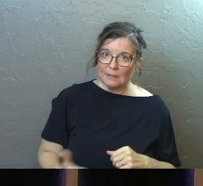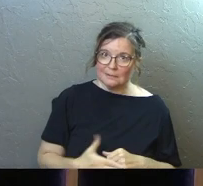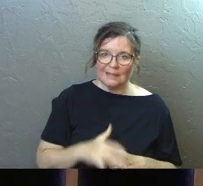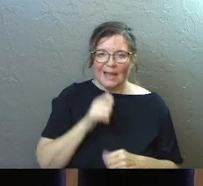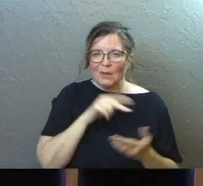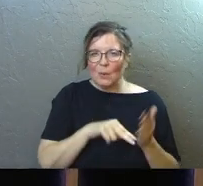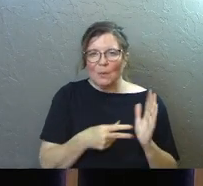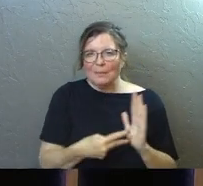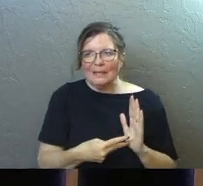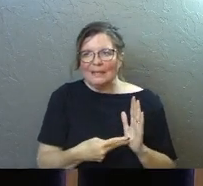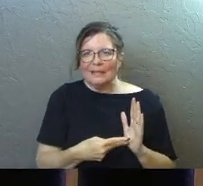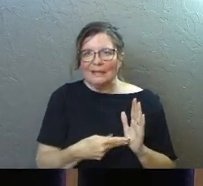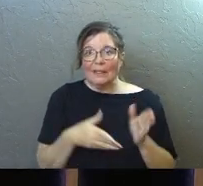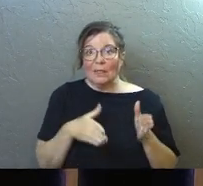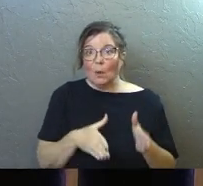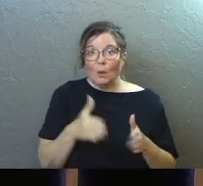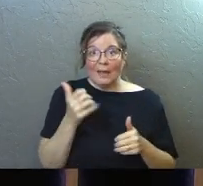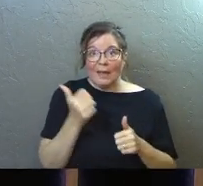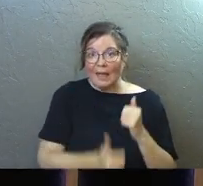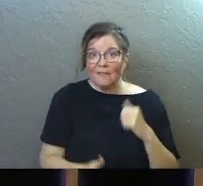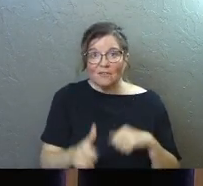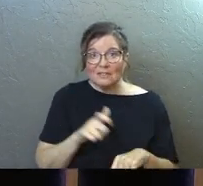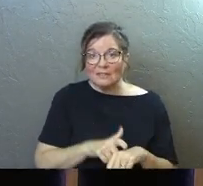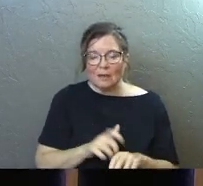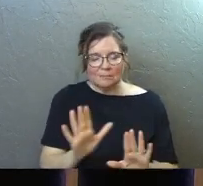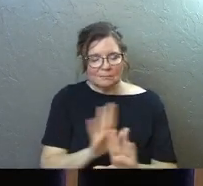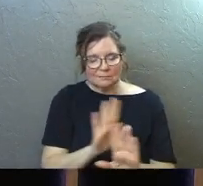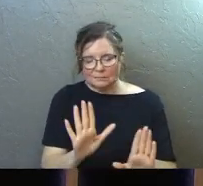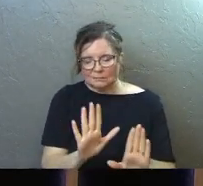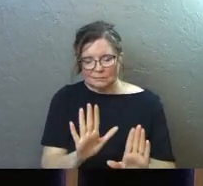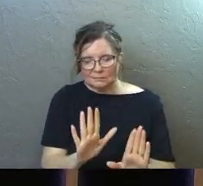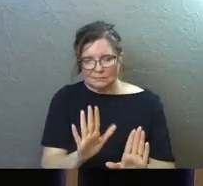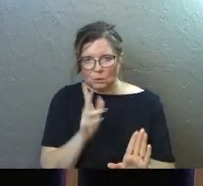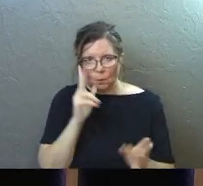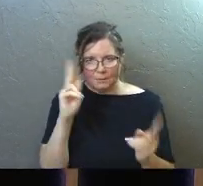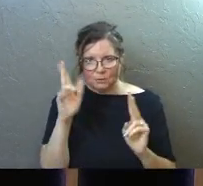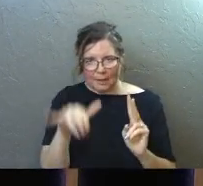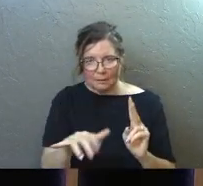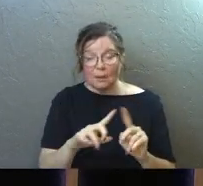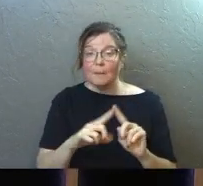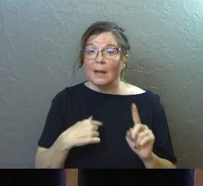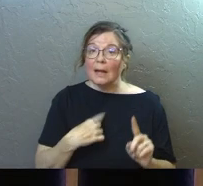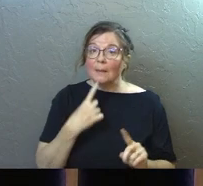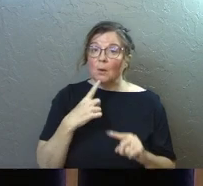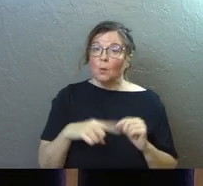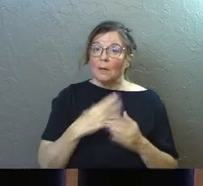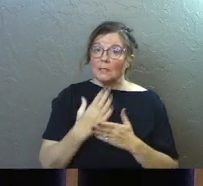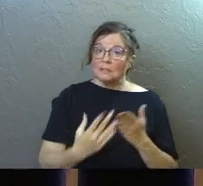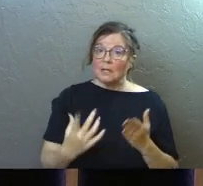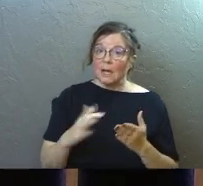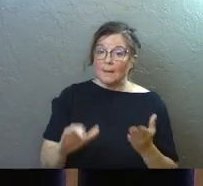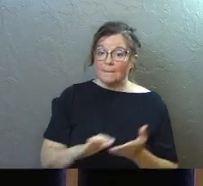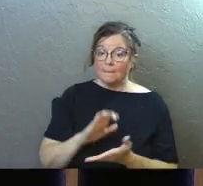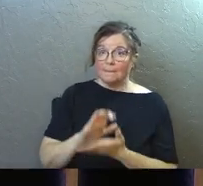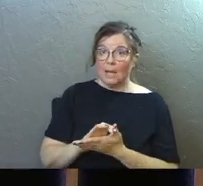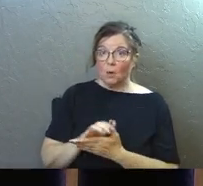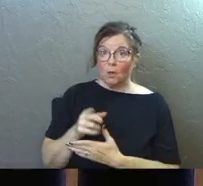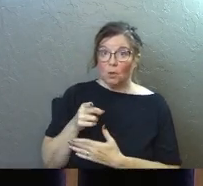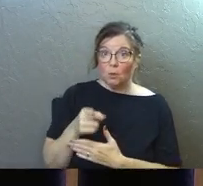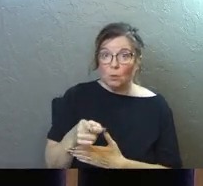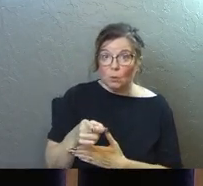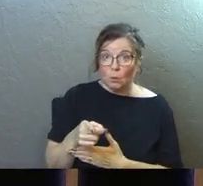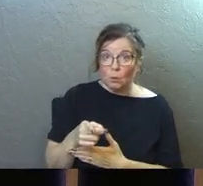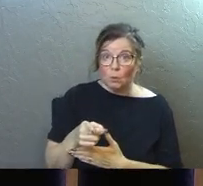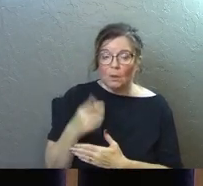I don't mean it's this way every single time. I don't mean it like that. But I'm saying when someone married you,